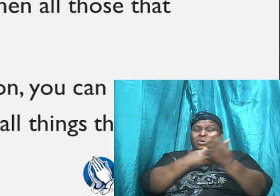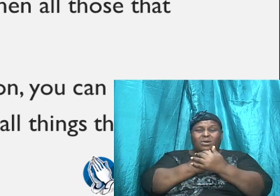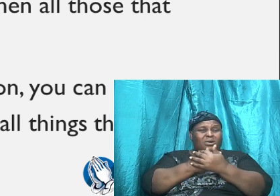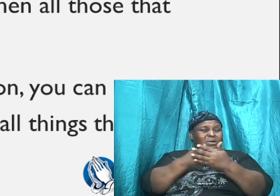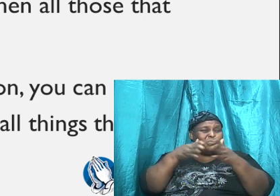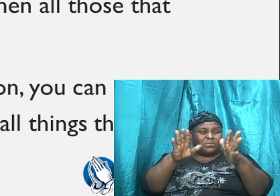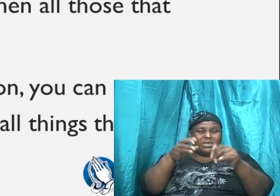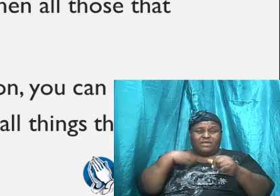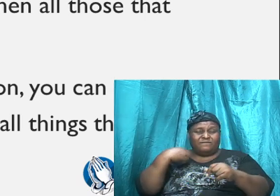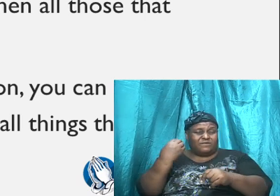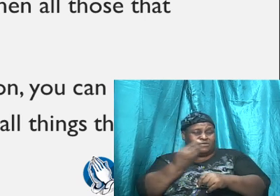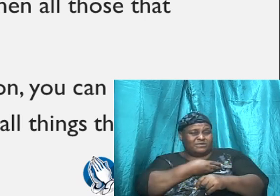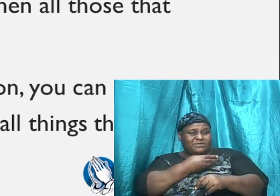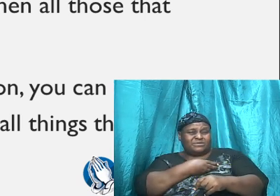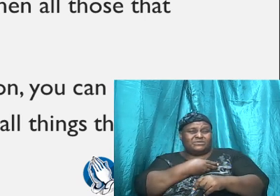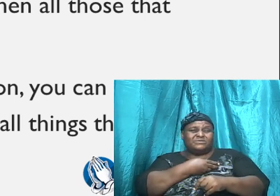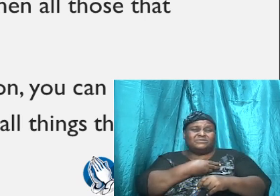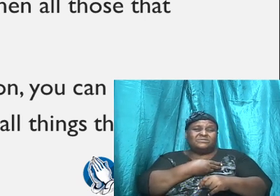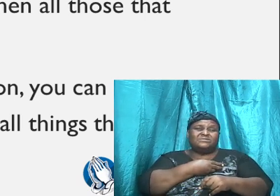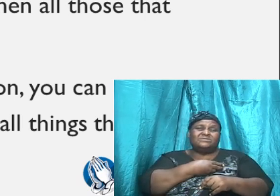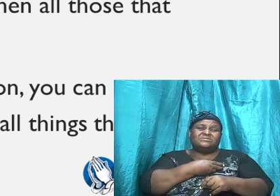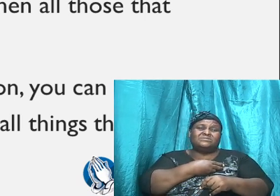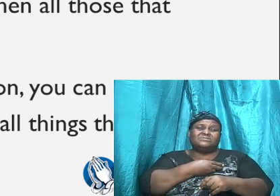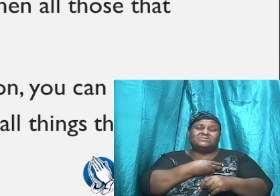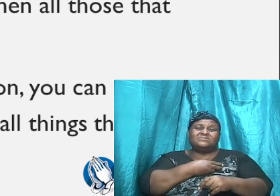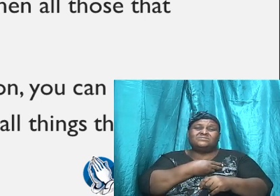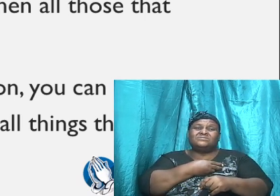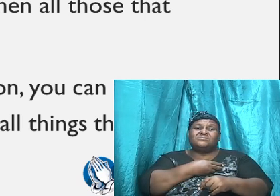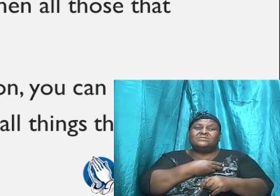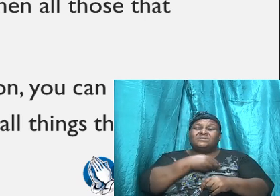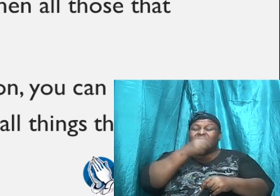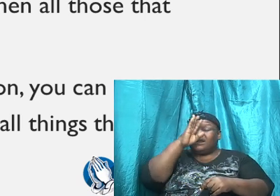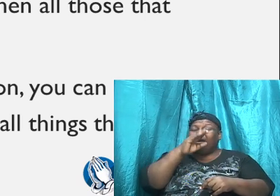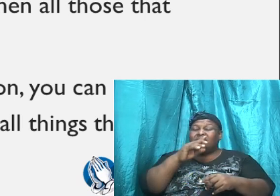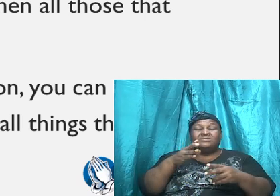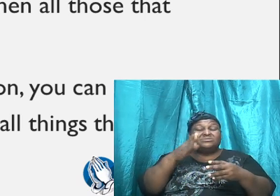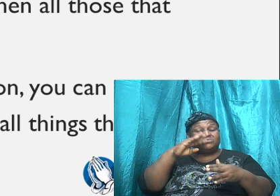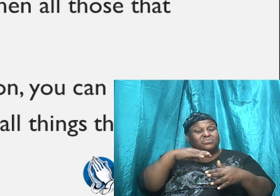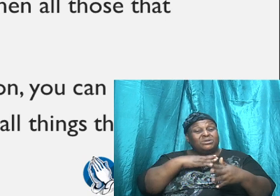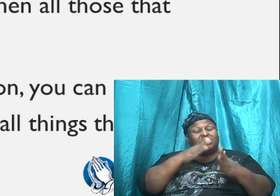he is willing to do whatever it requires, whatever